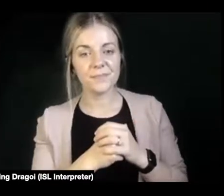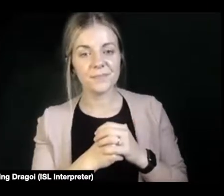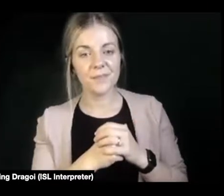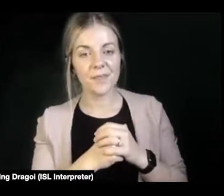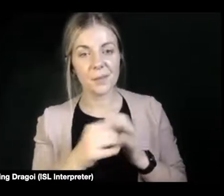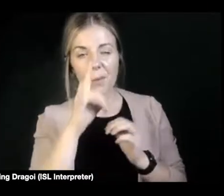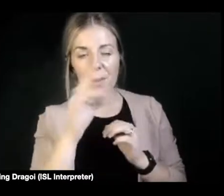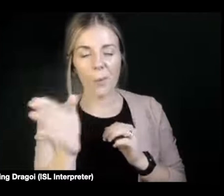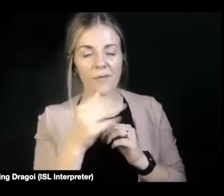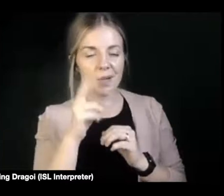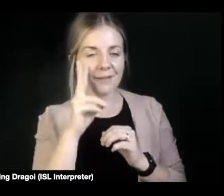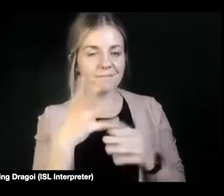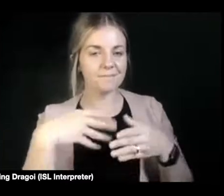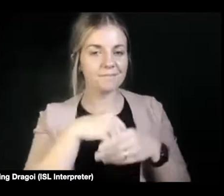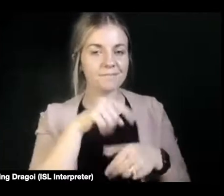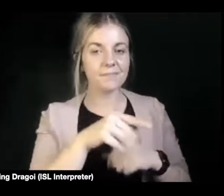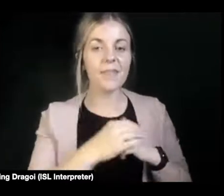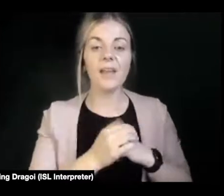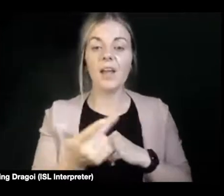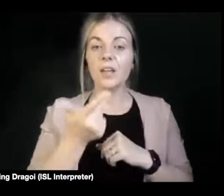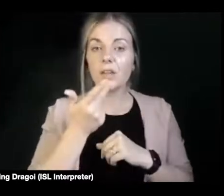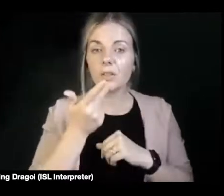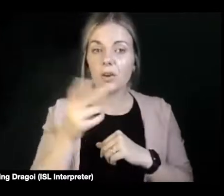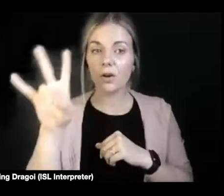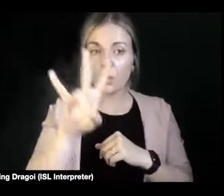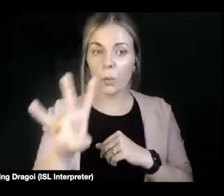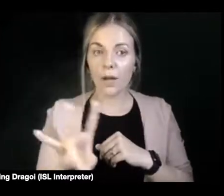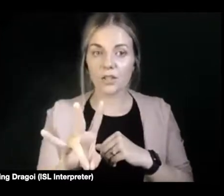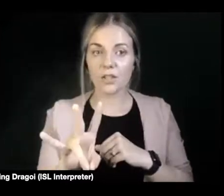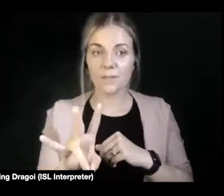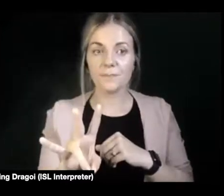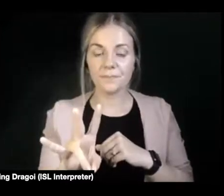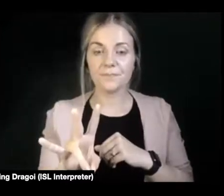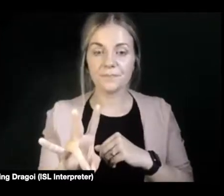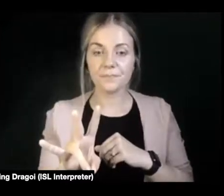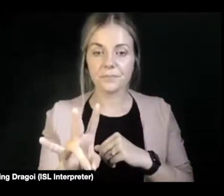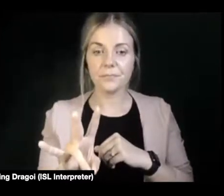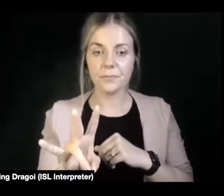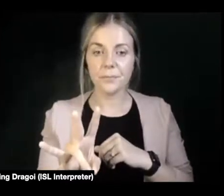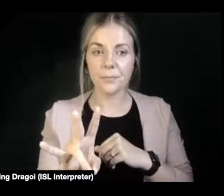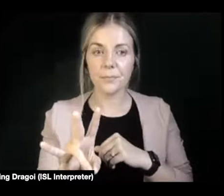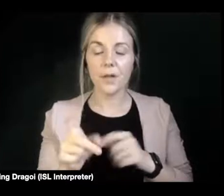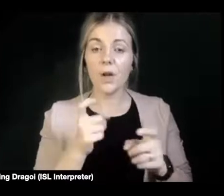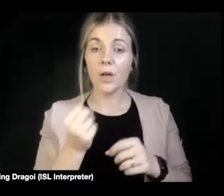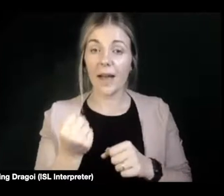So the third and final question is that there are two audiences here, there's disabled activists